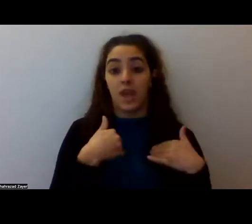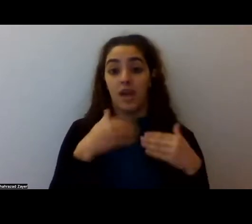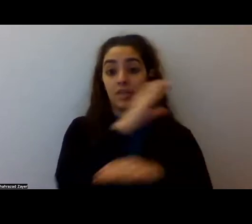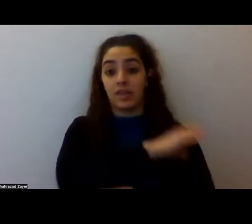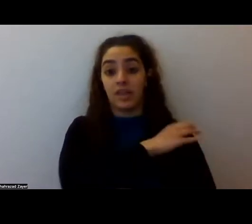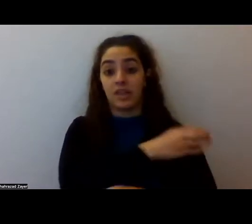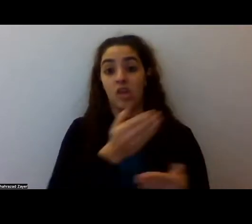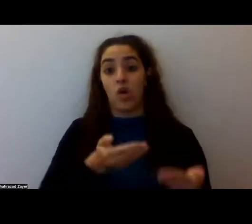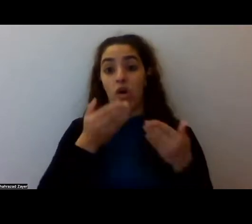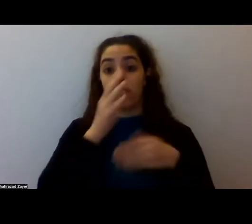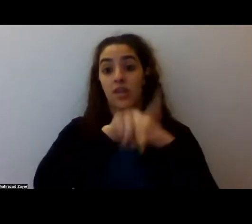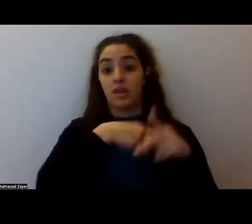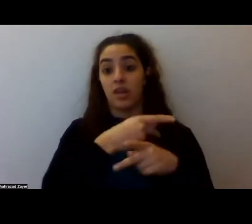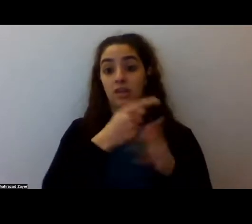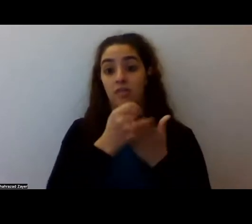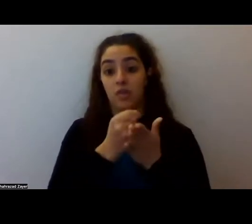therapy.